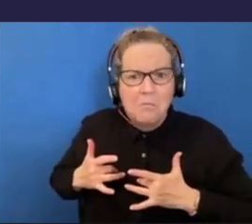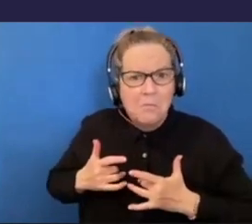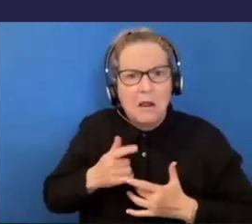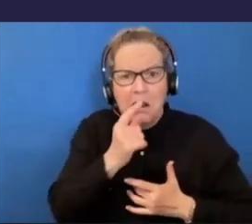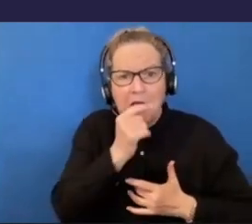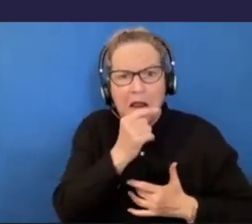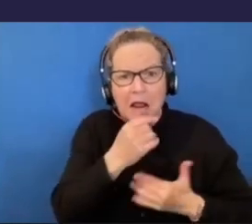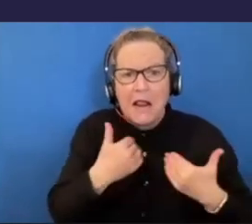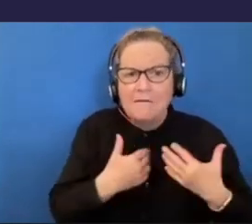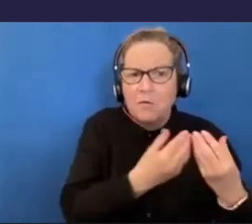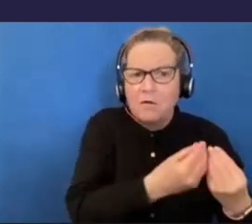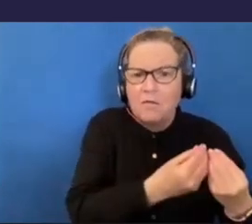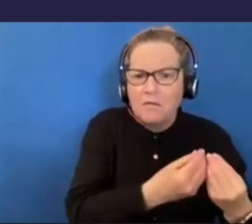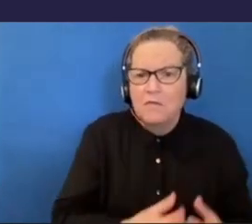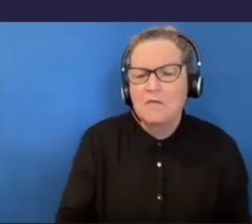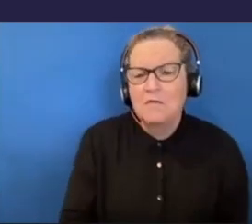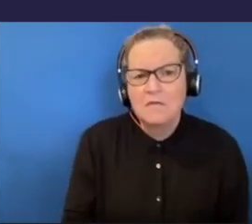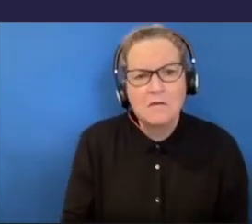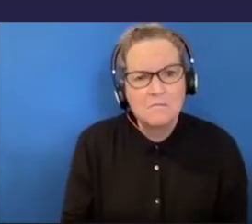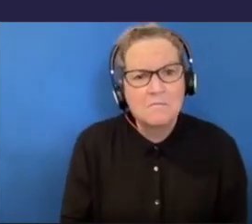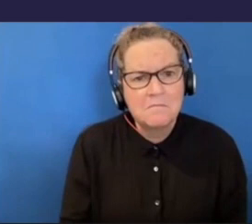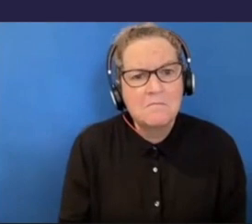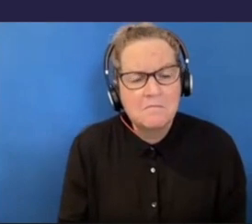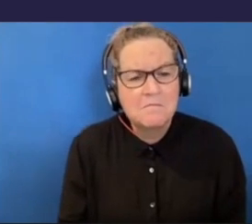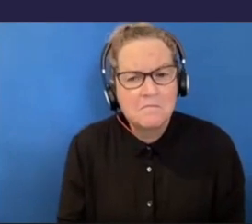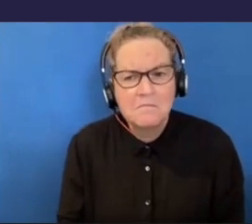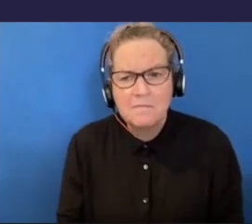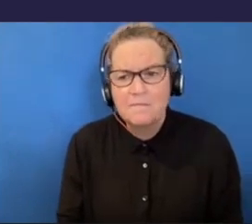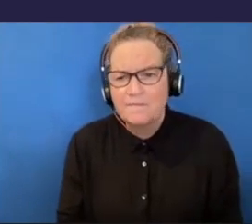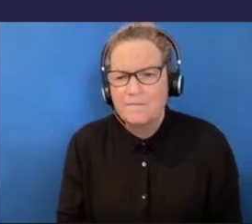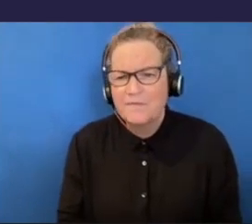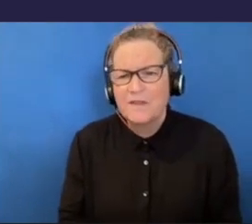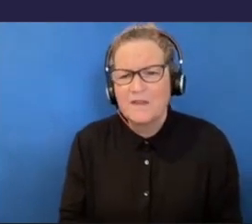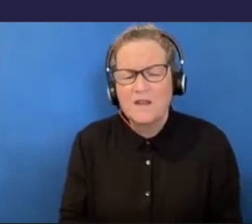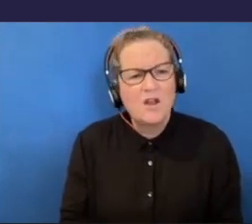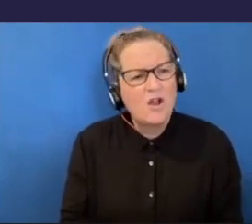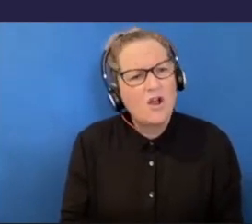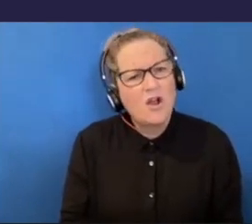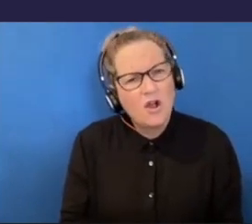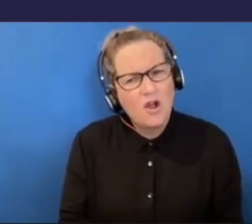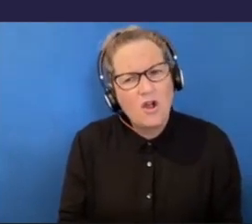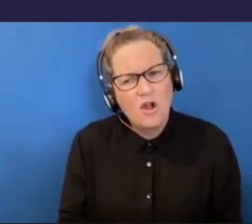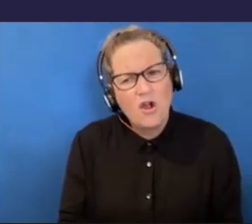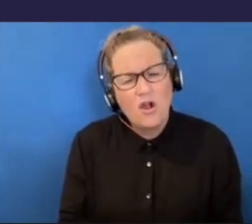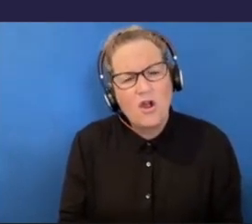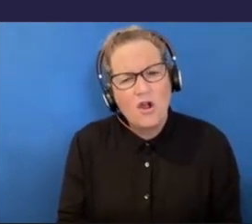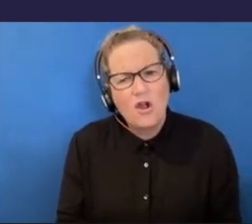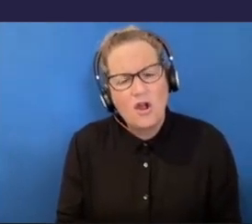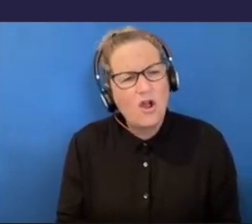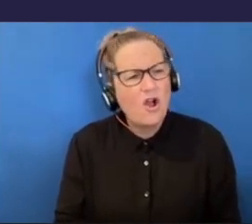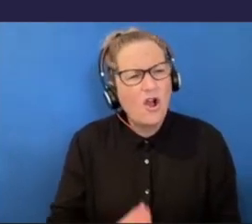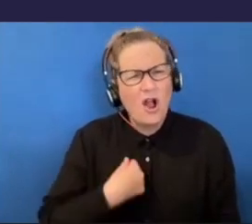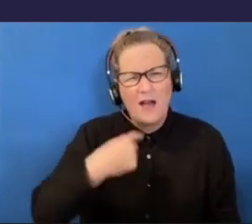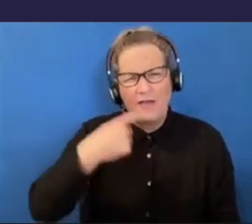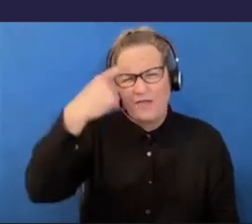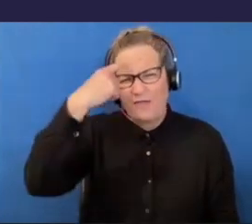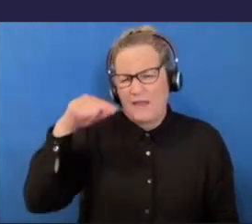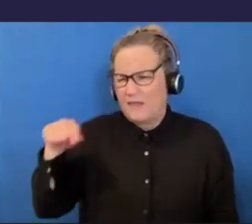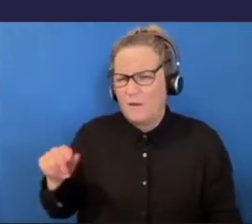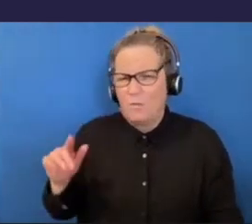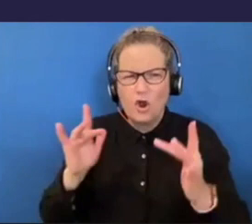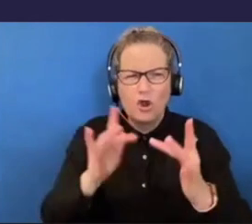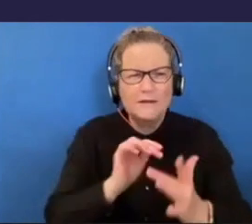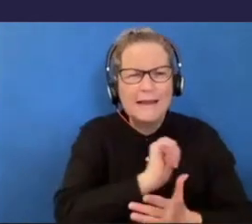and then, yeah, I think from there, I, Lucy got me in contact with Linda, Jake's mum,